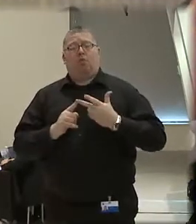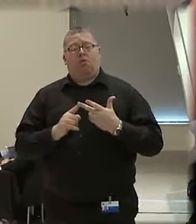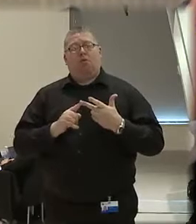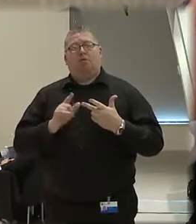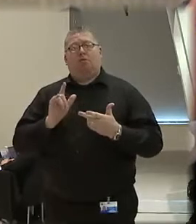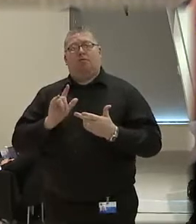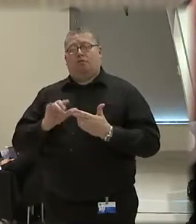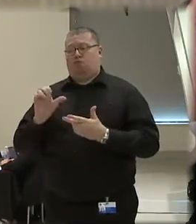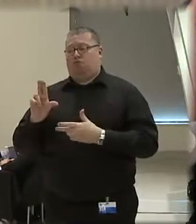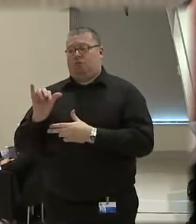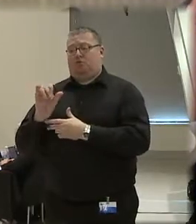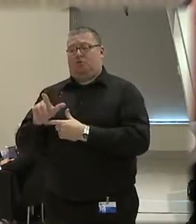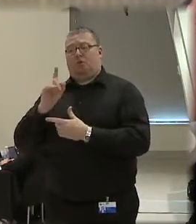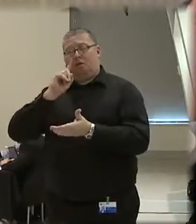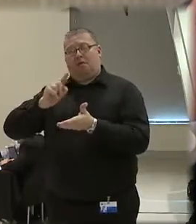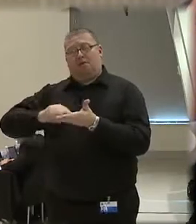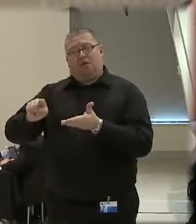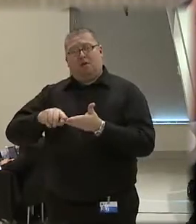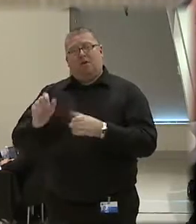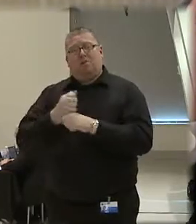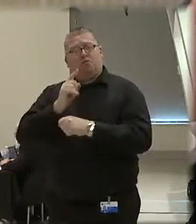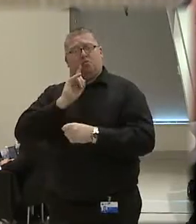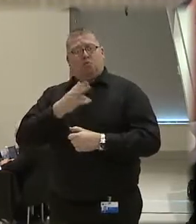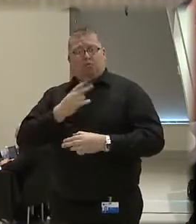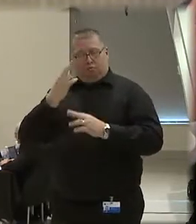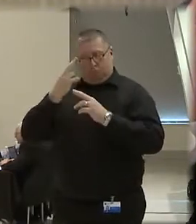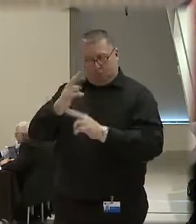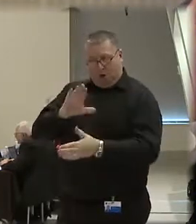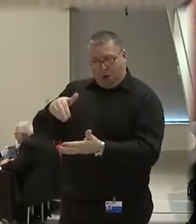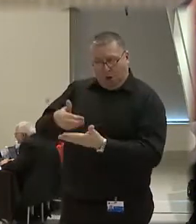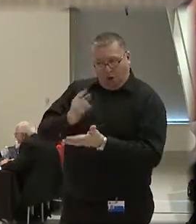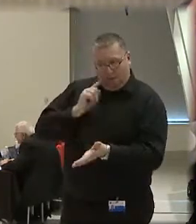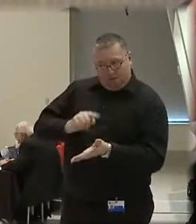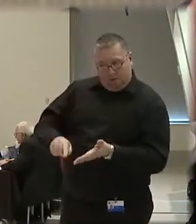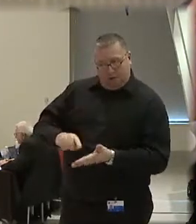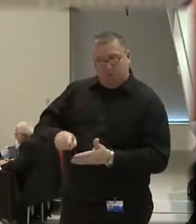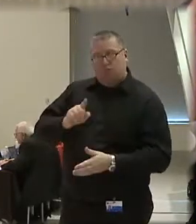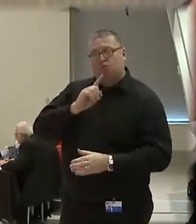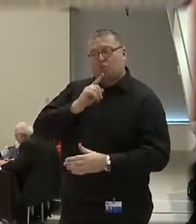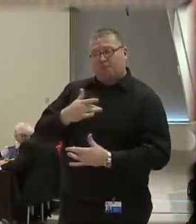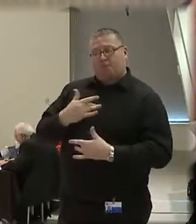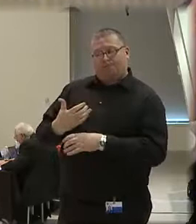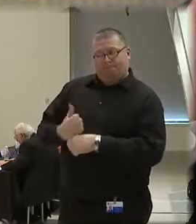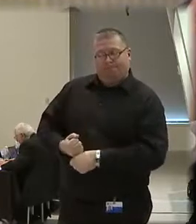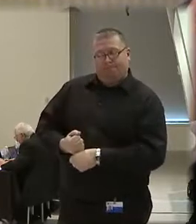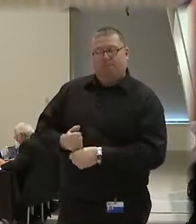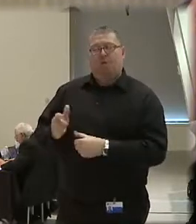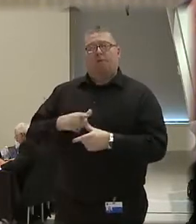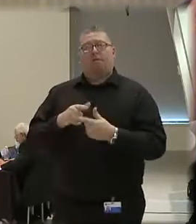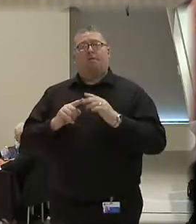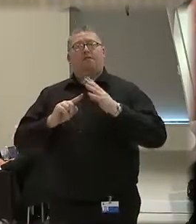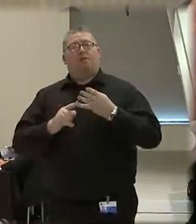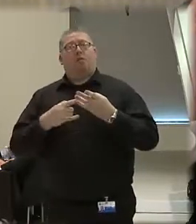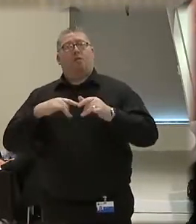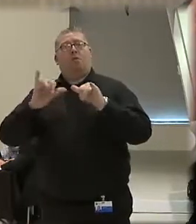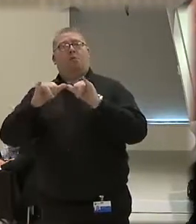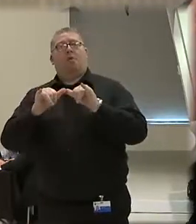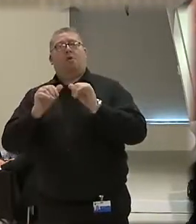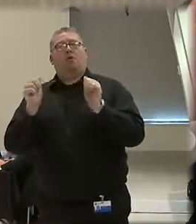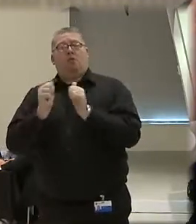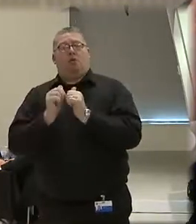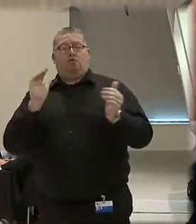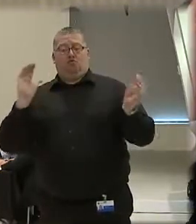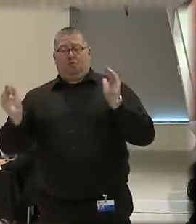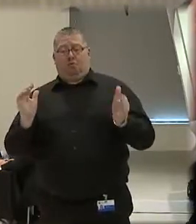investigation is reviewed to ensure investigative integrity. Fourth, the findings from the CERT review can be measured against training objectives to